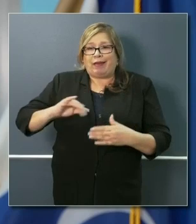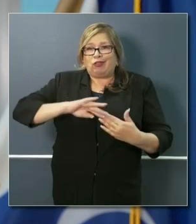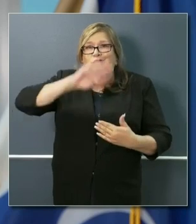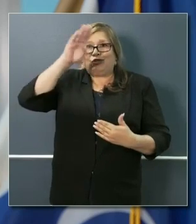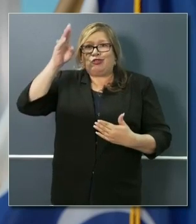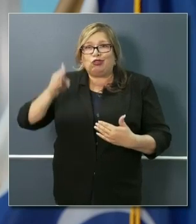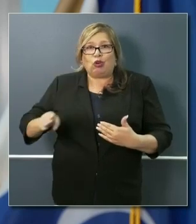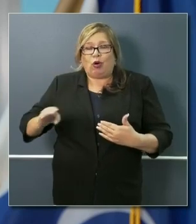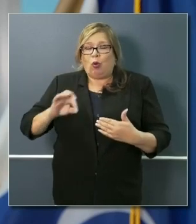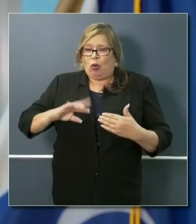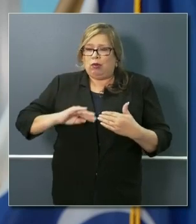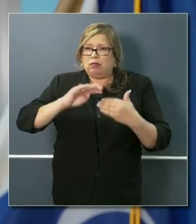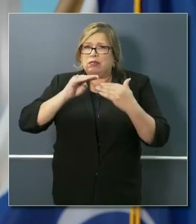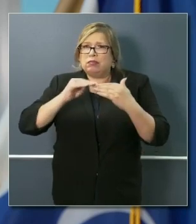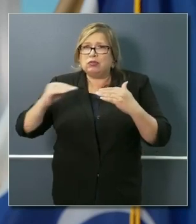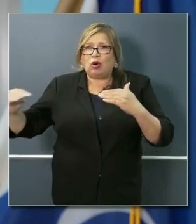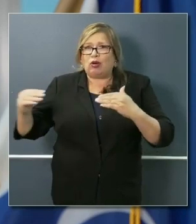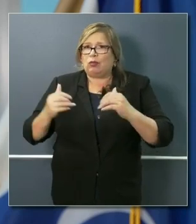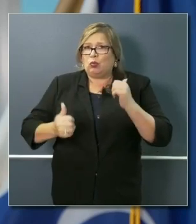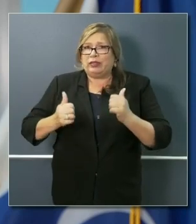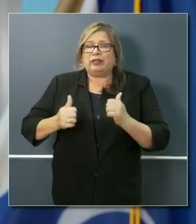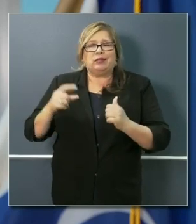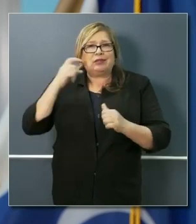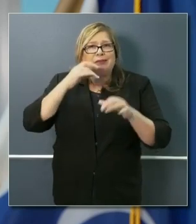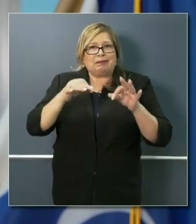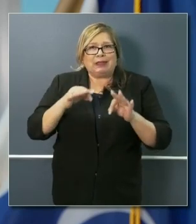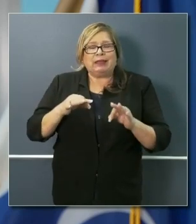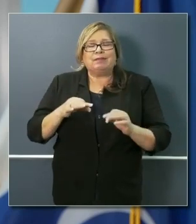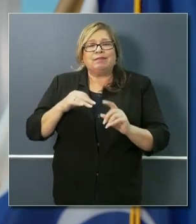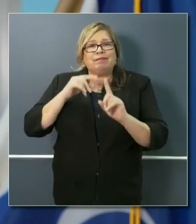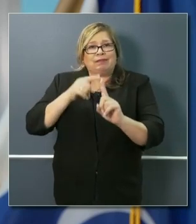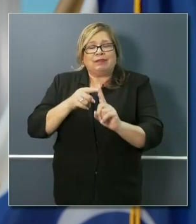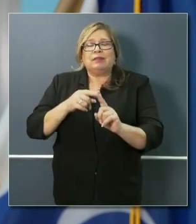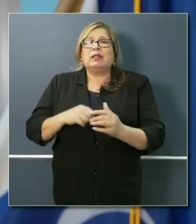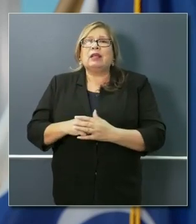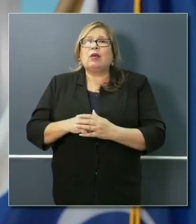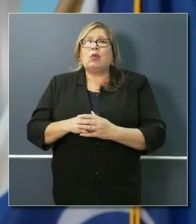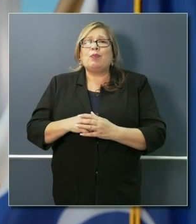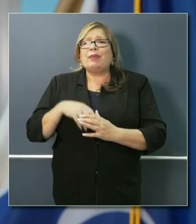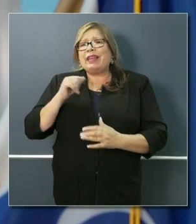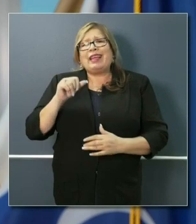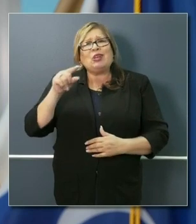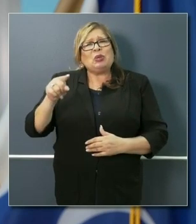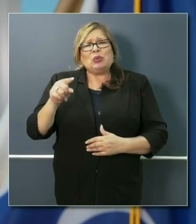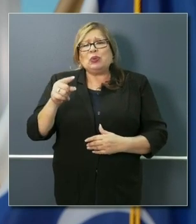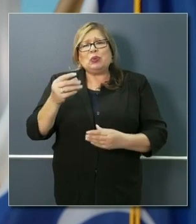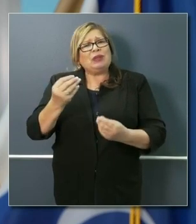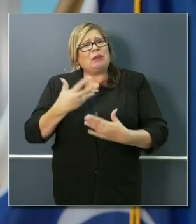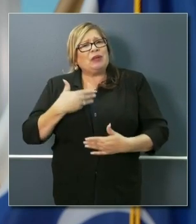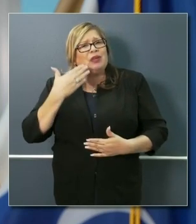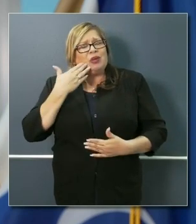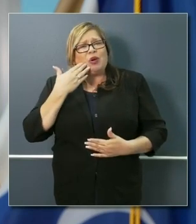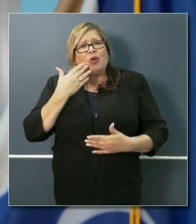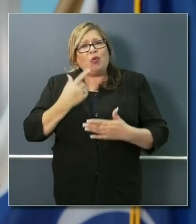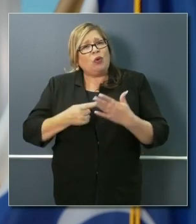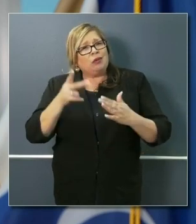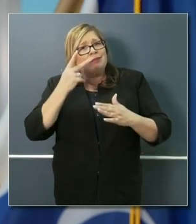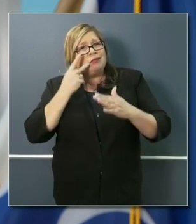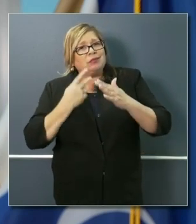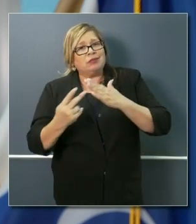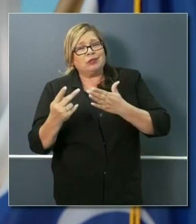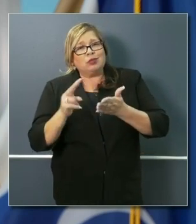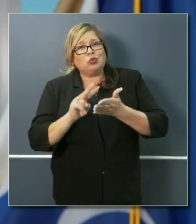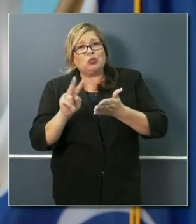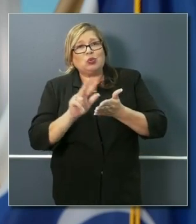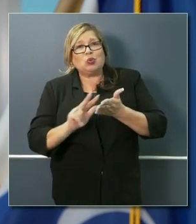we really try to flatten that curve. So could you tell me, in your words, what do you think the next two or three weeks looks